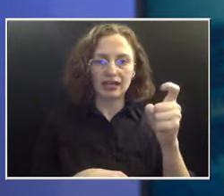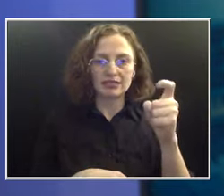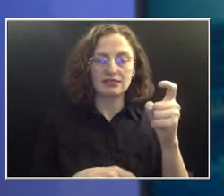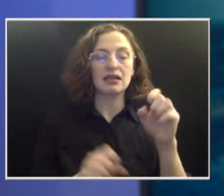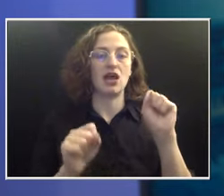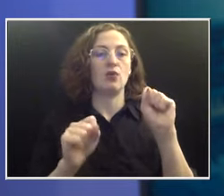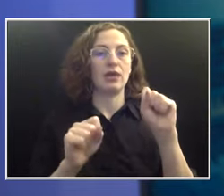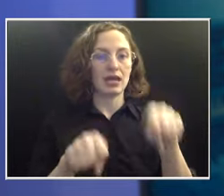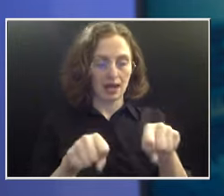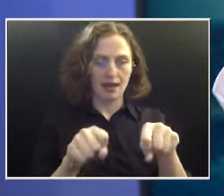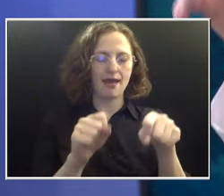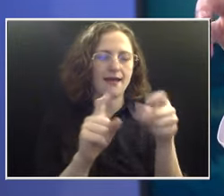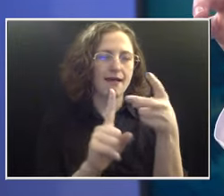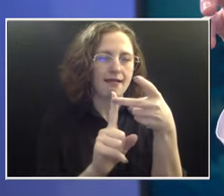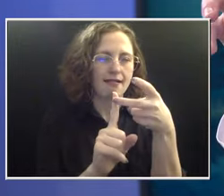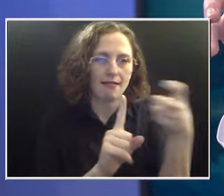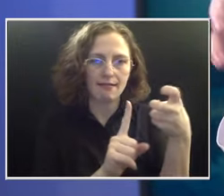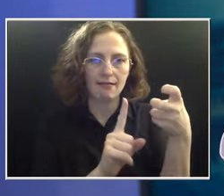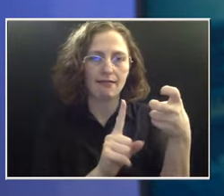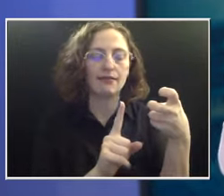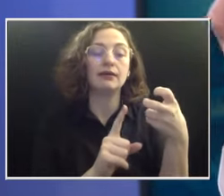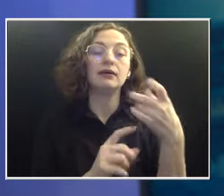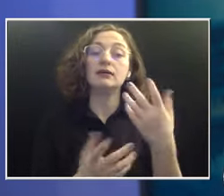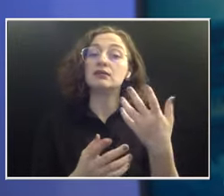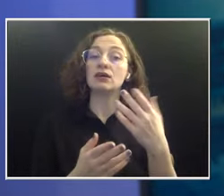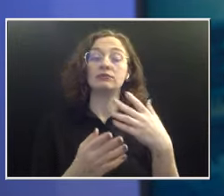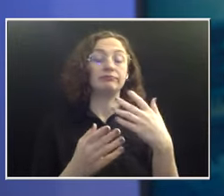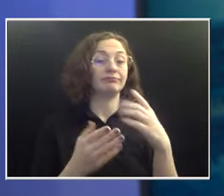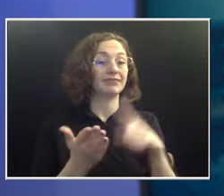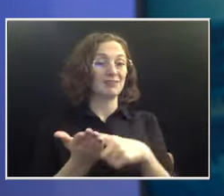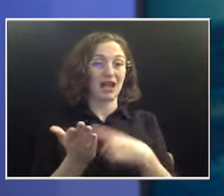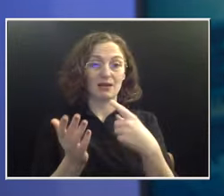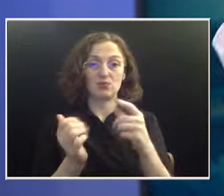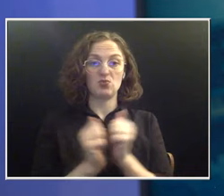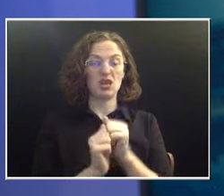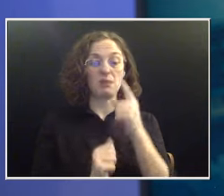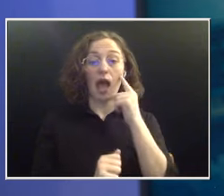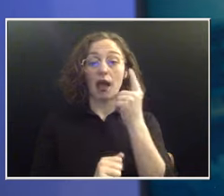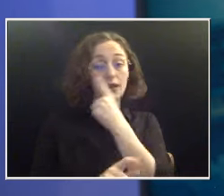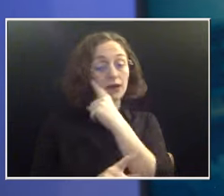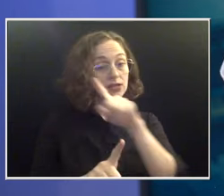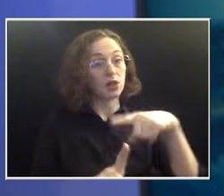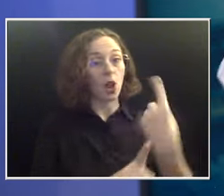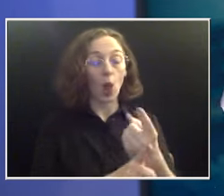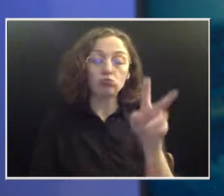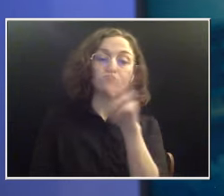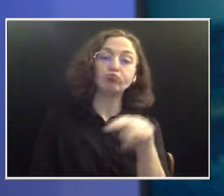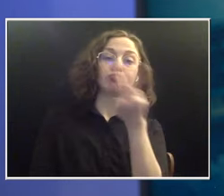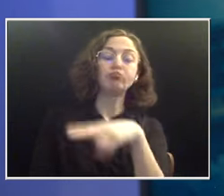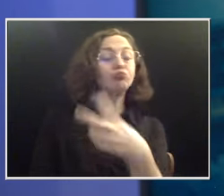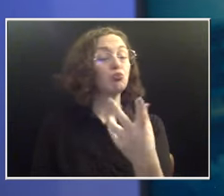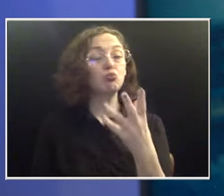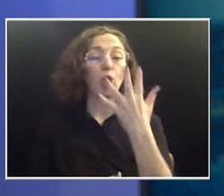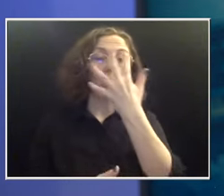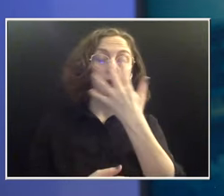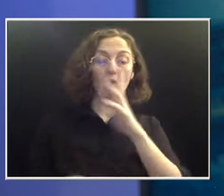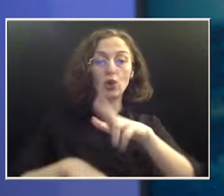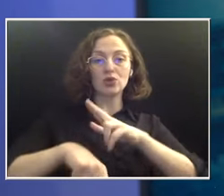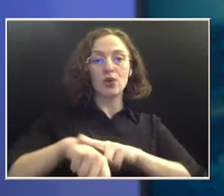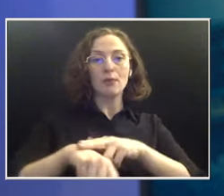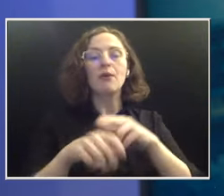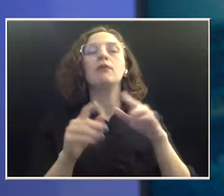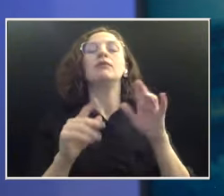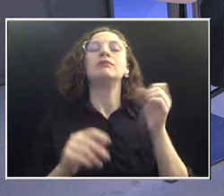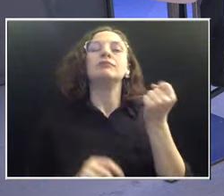eye, if I have a microscope and put special medicine on the cervix, I may actually see abnormal cells there so I can do targeted biopsies.